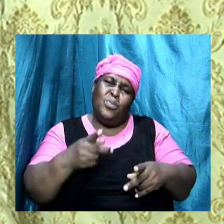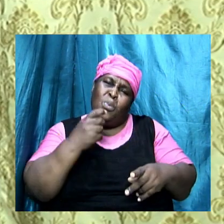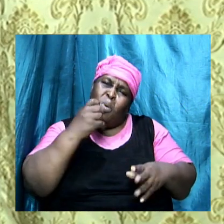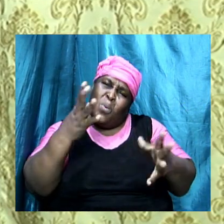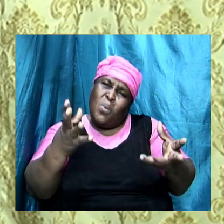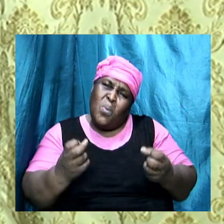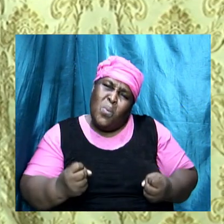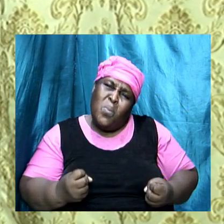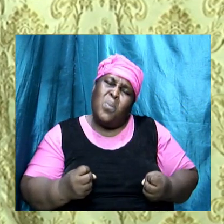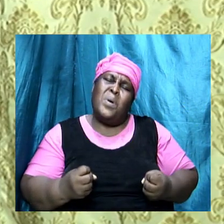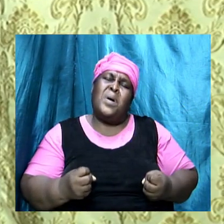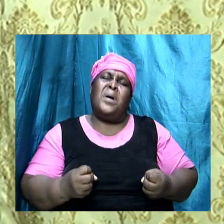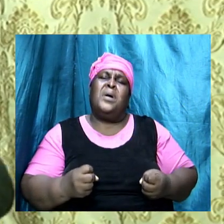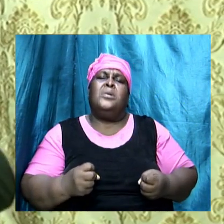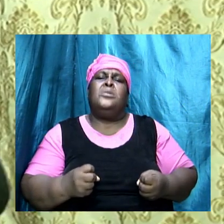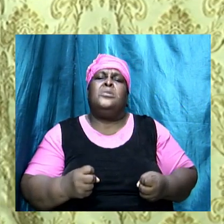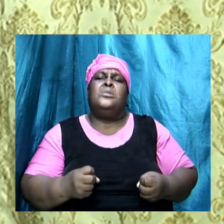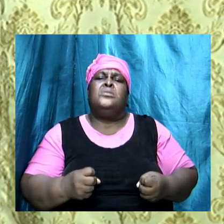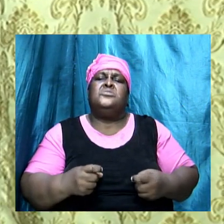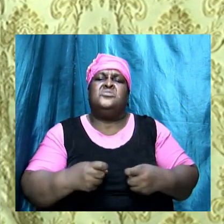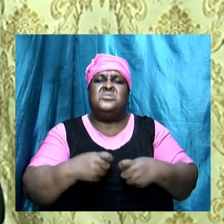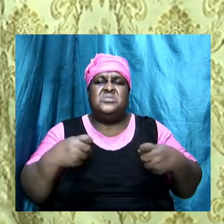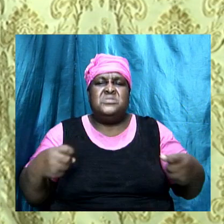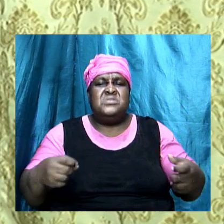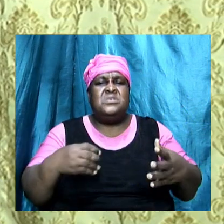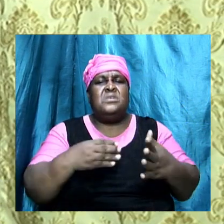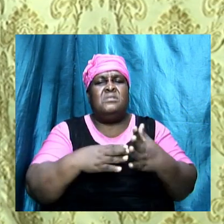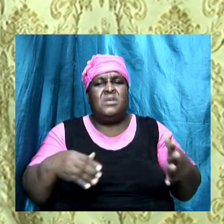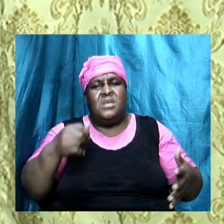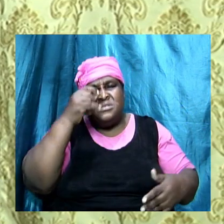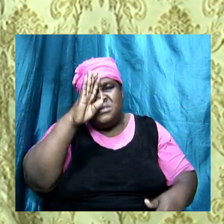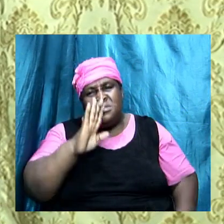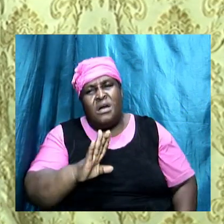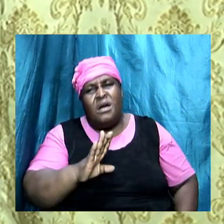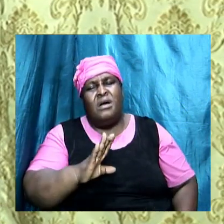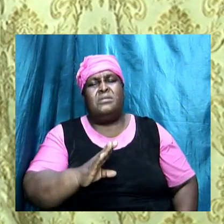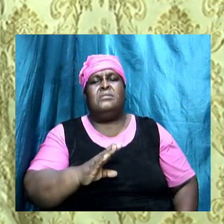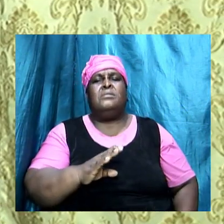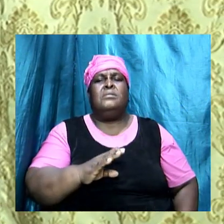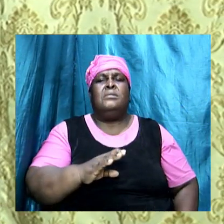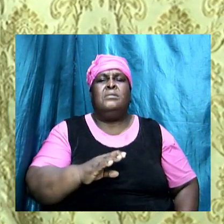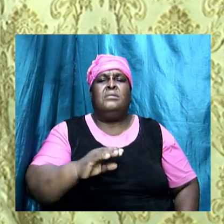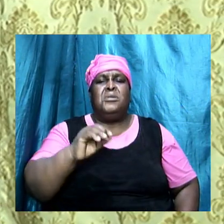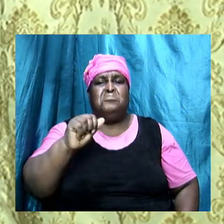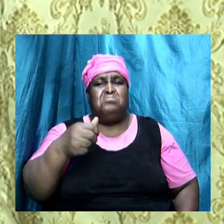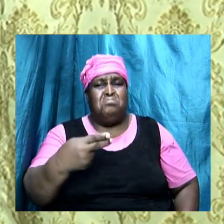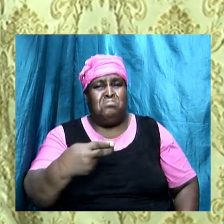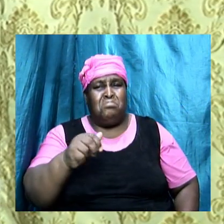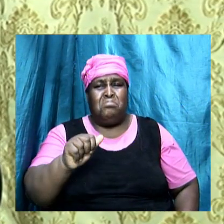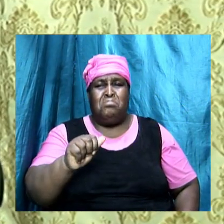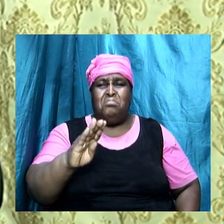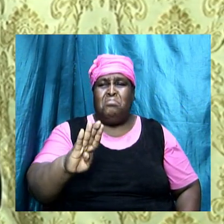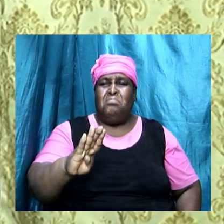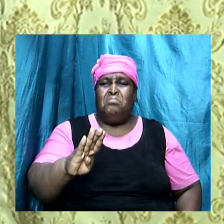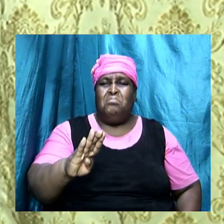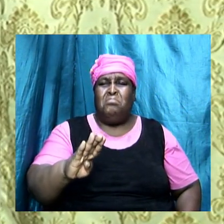Ahab it confirmed him he had a heart amen to do wicked things and